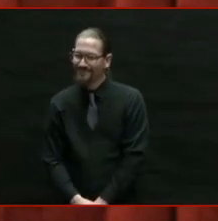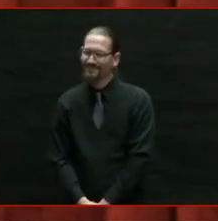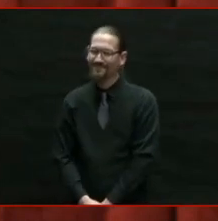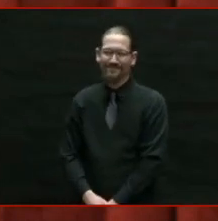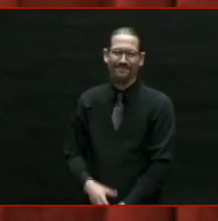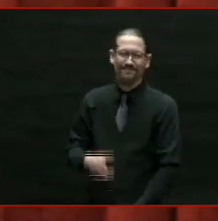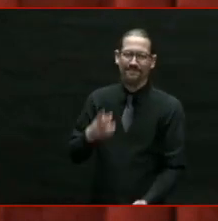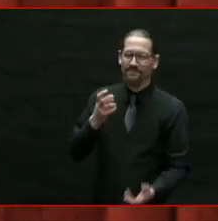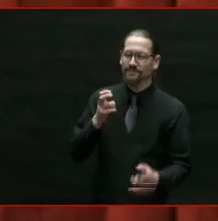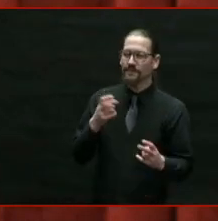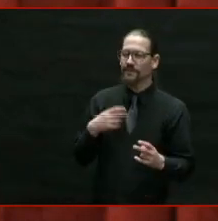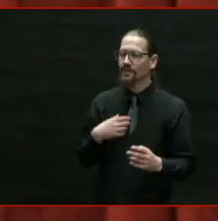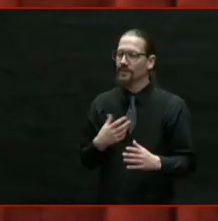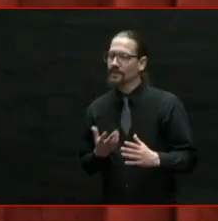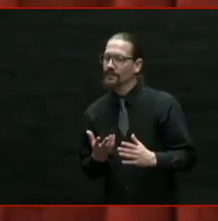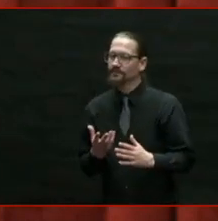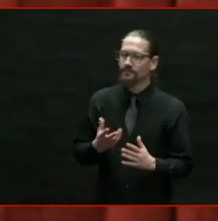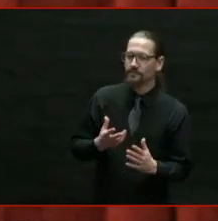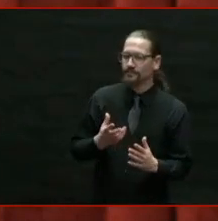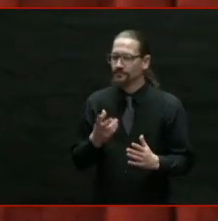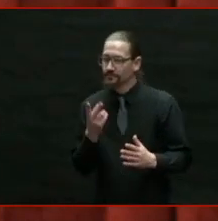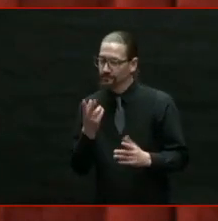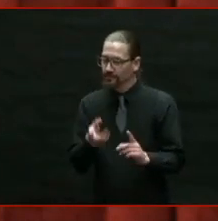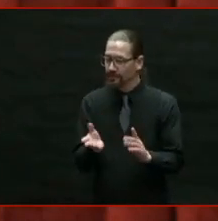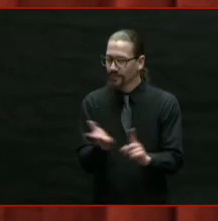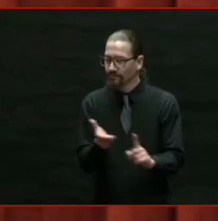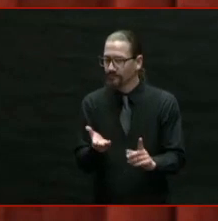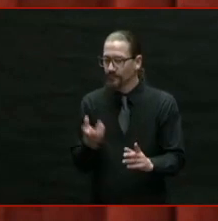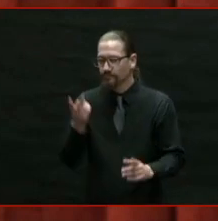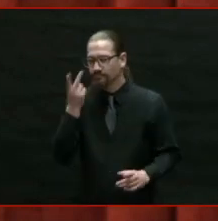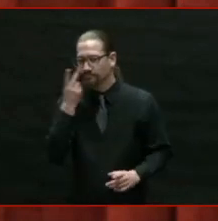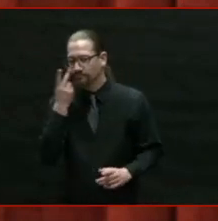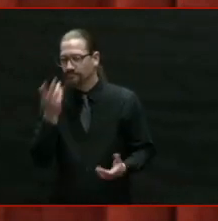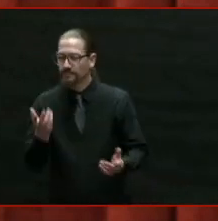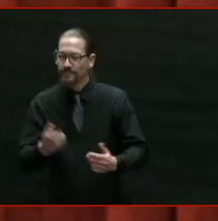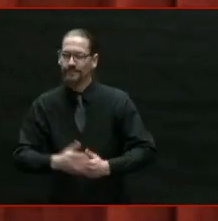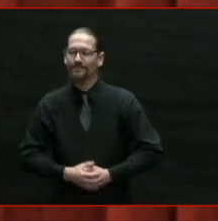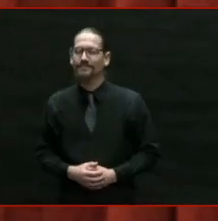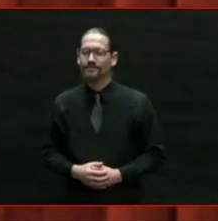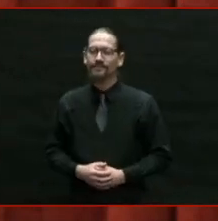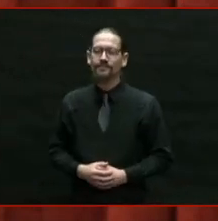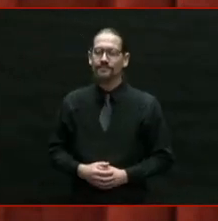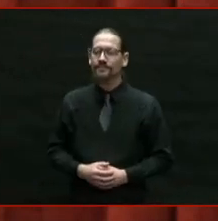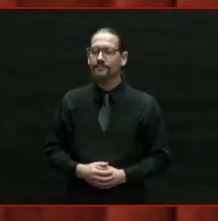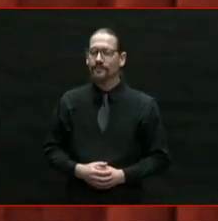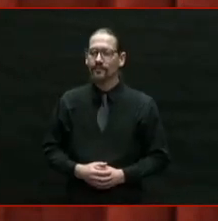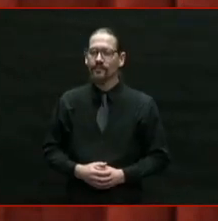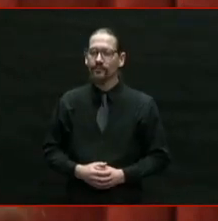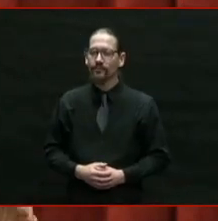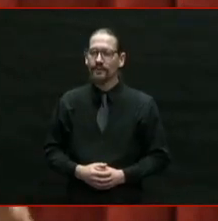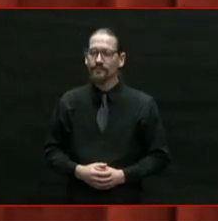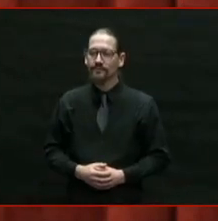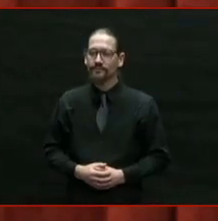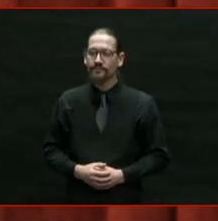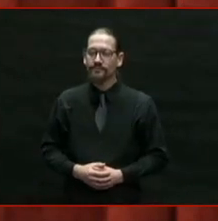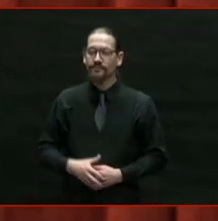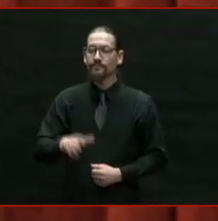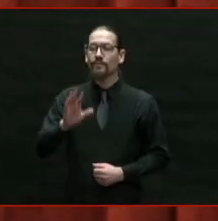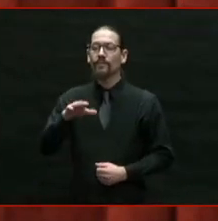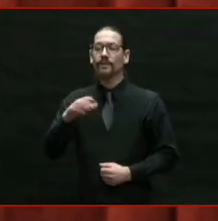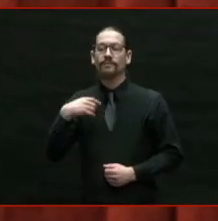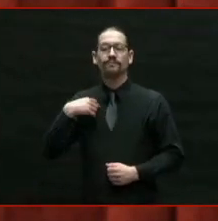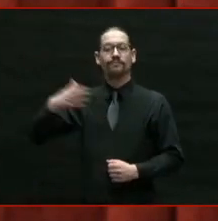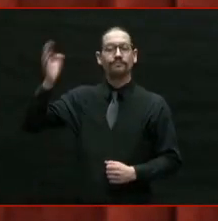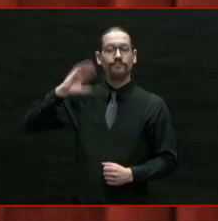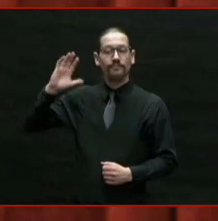Over the last six years, we also went from having the worst infrastructure